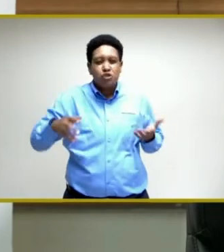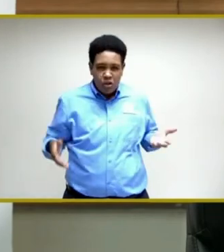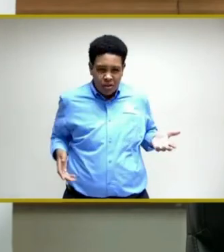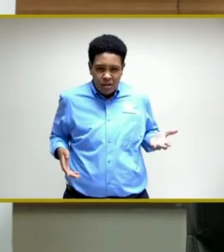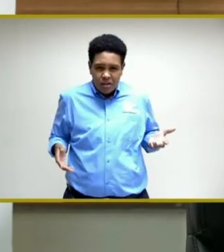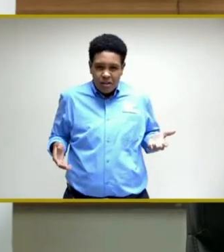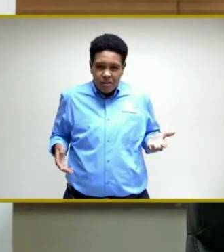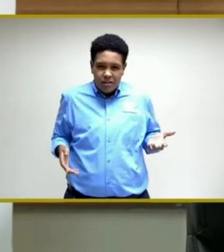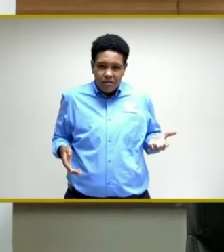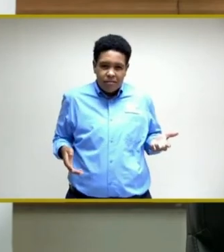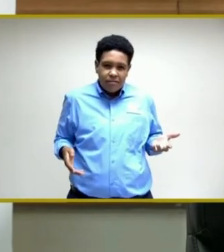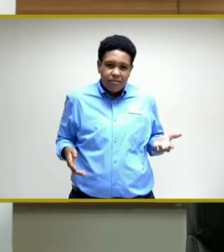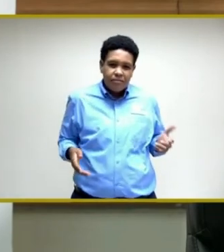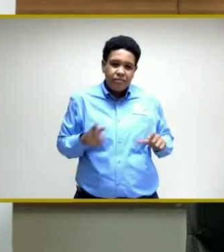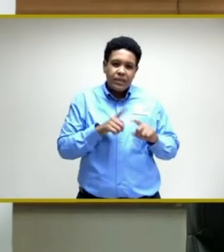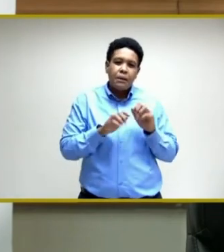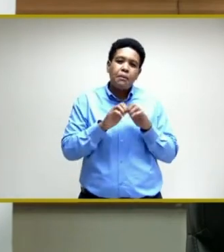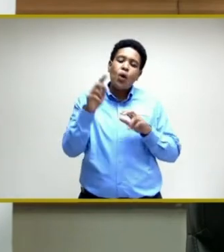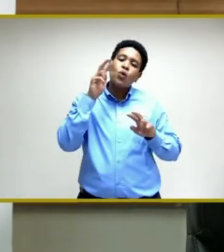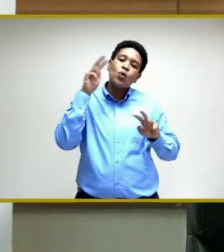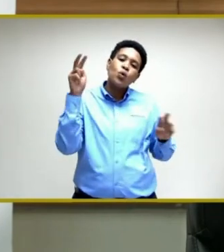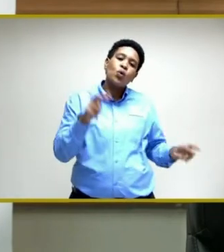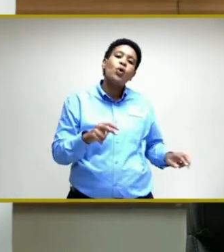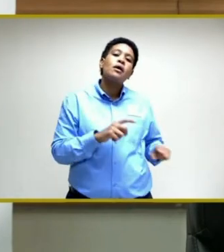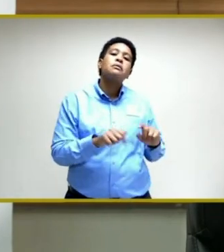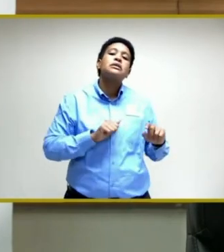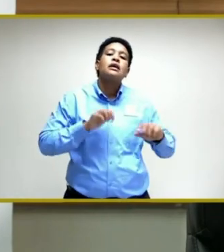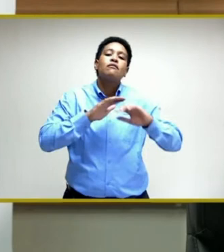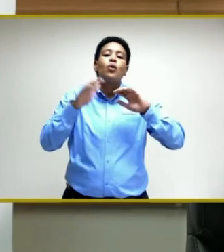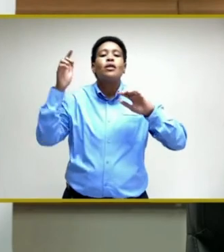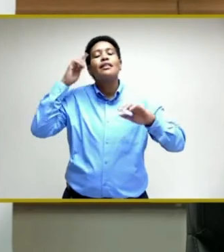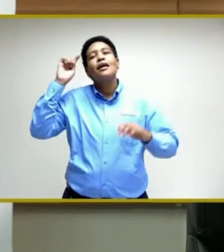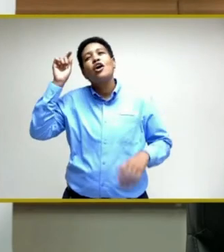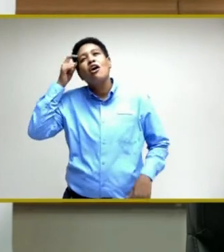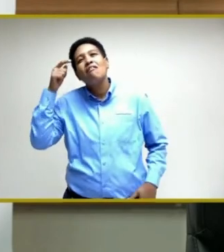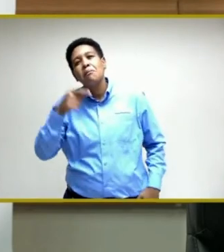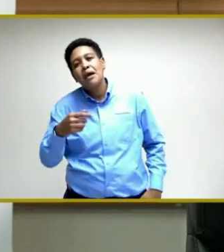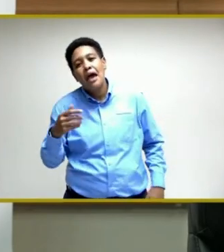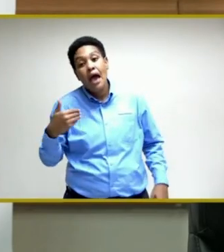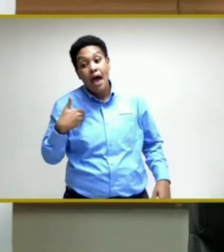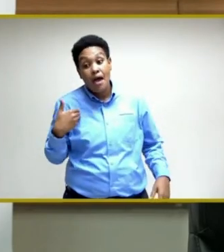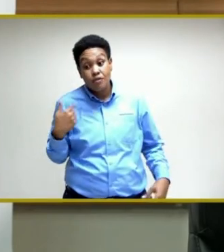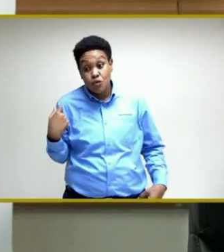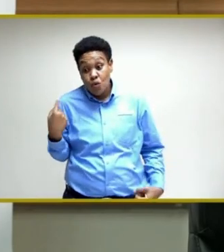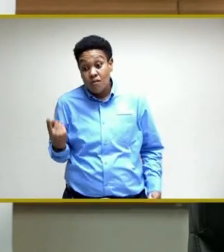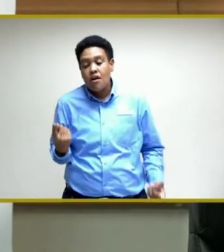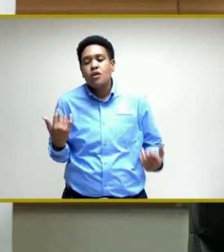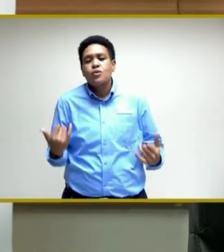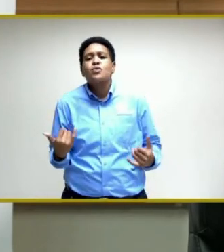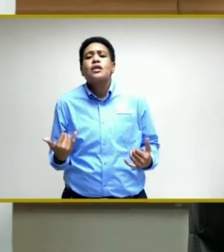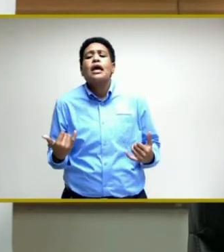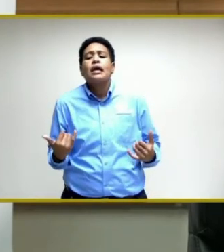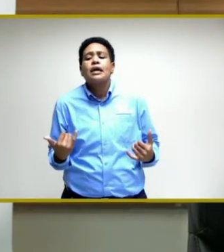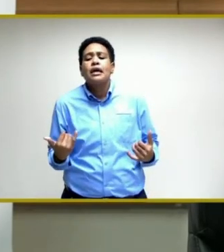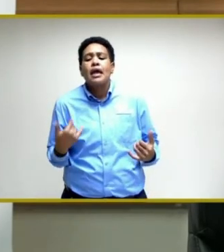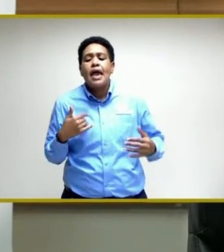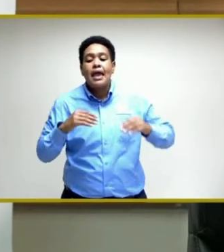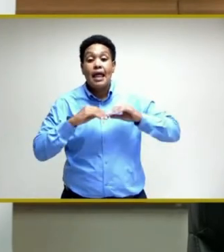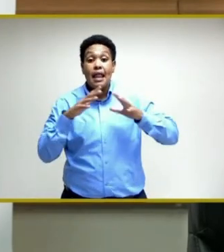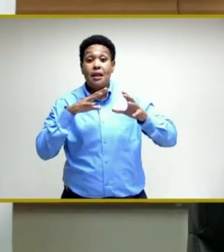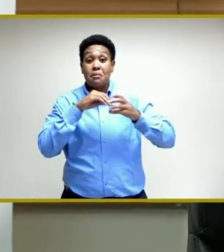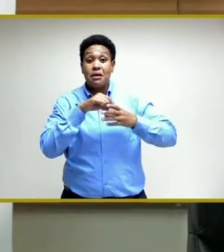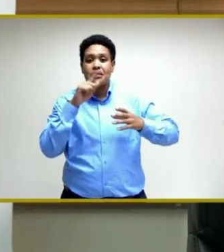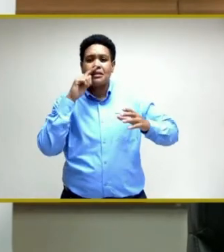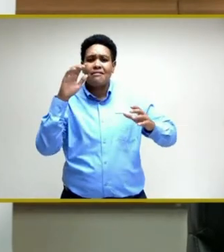So, you know, it depends on how you look at it. But I don't think the government has to date and I clearly part of the